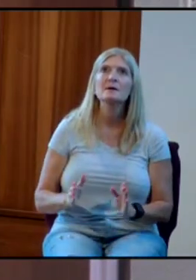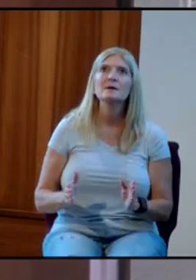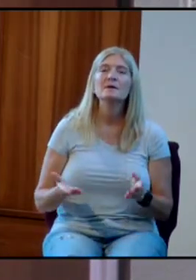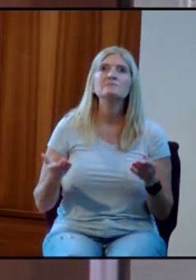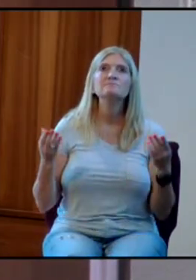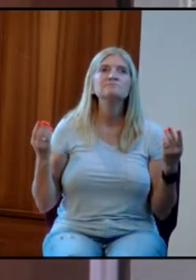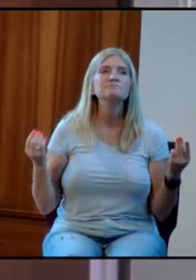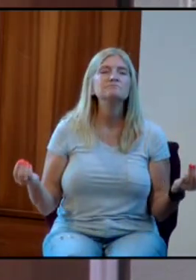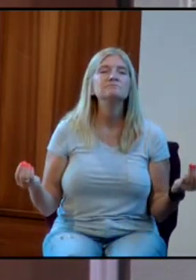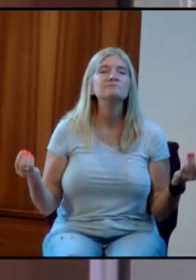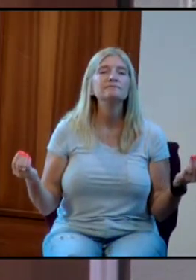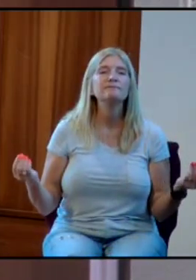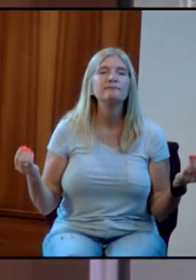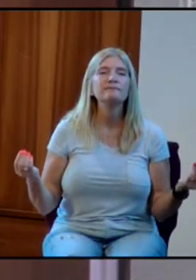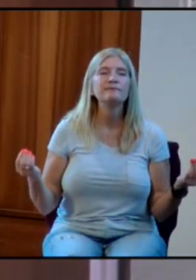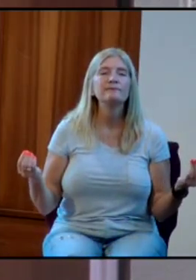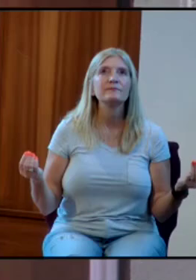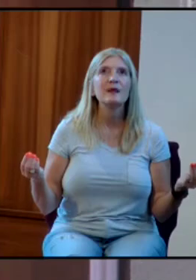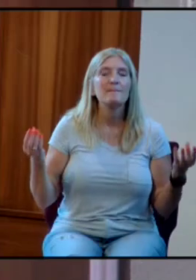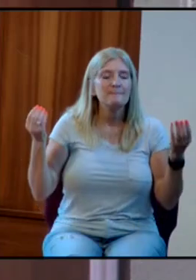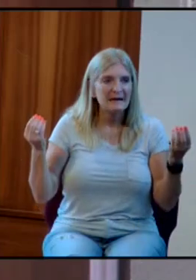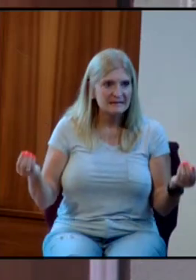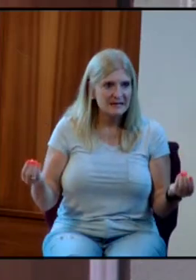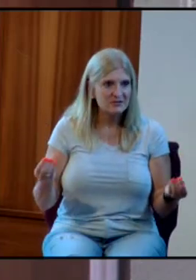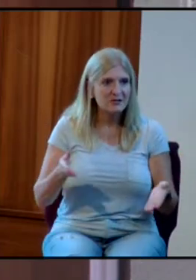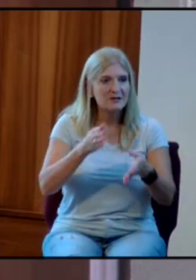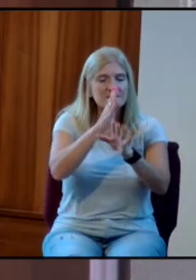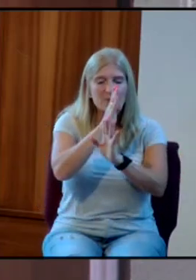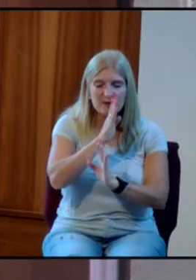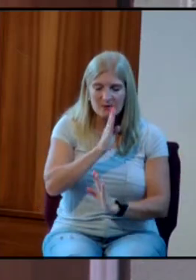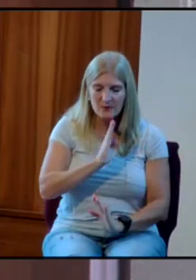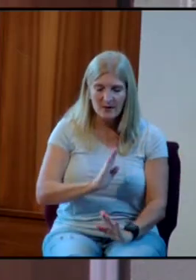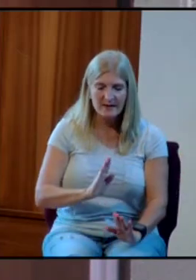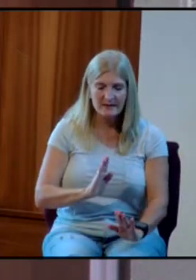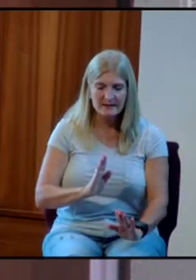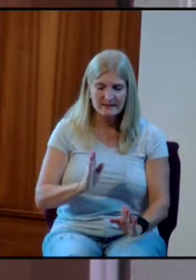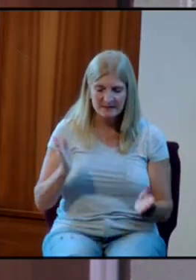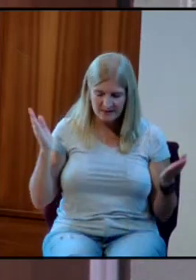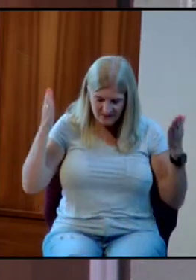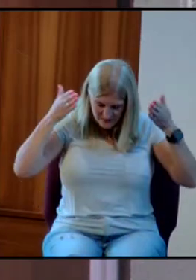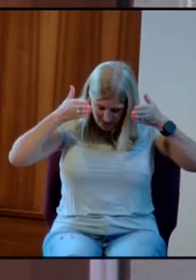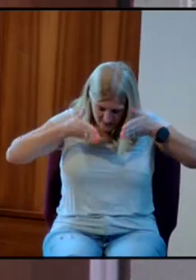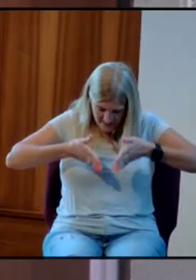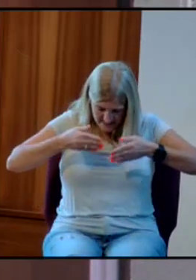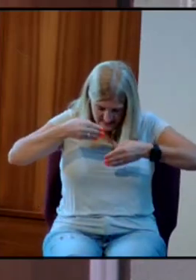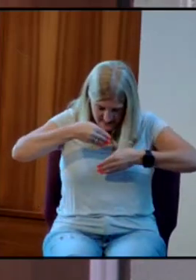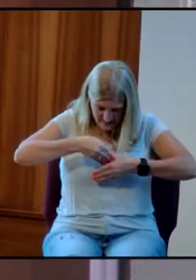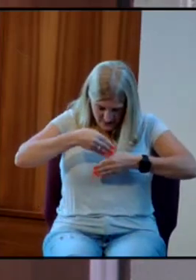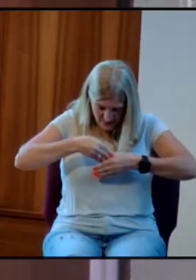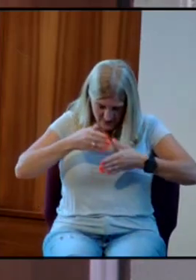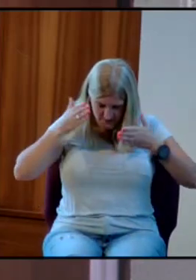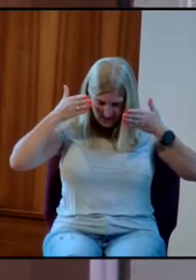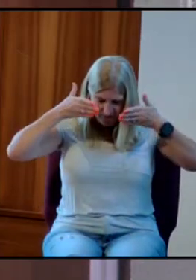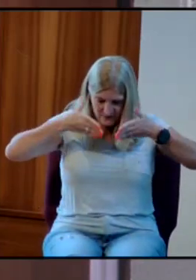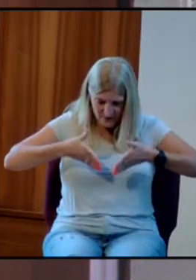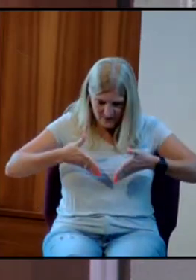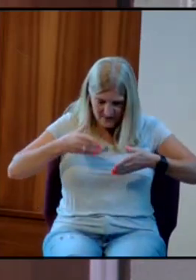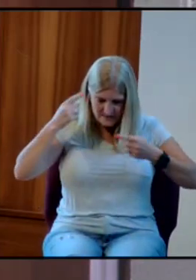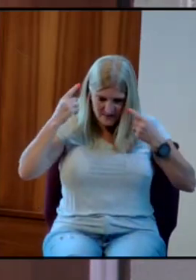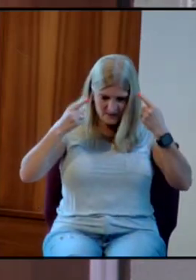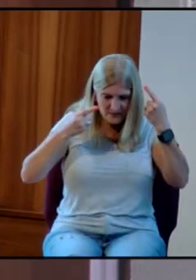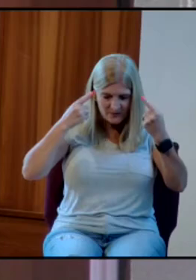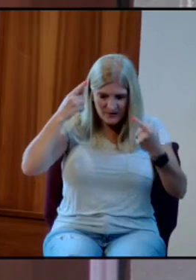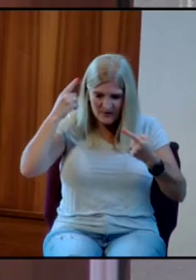Meditation is being quiet and inward and thinking